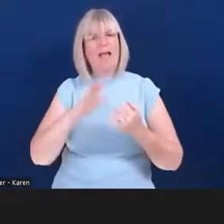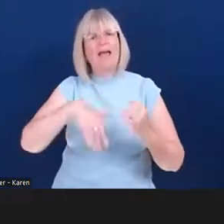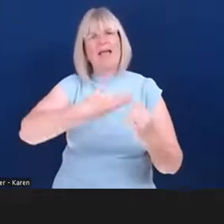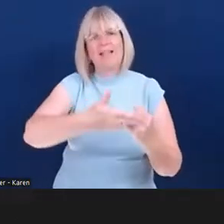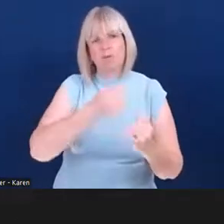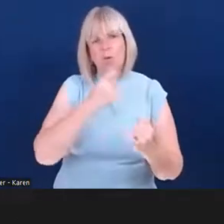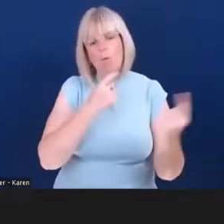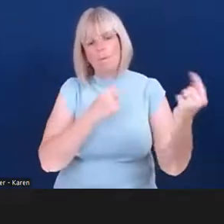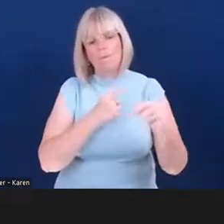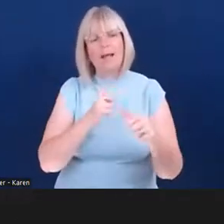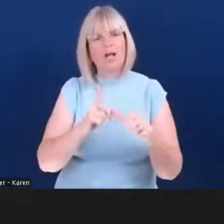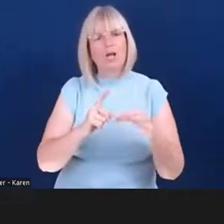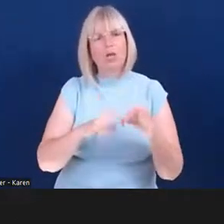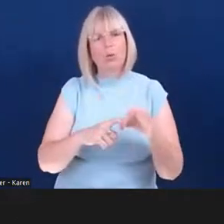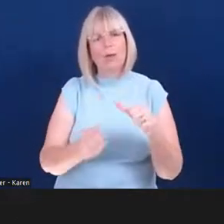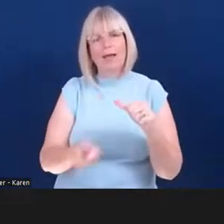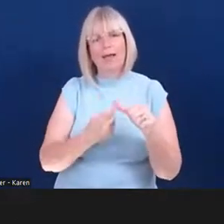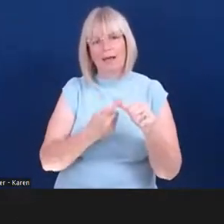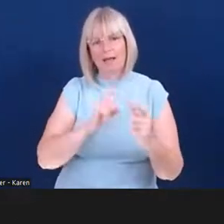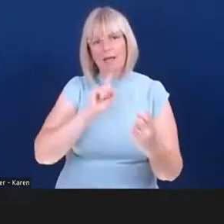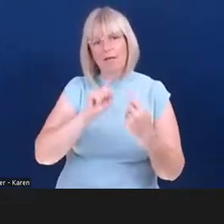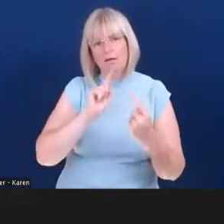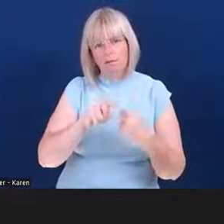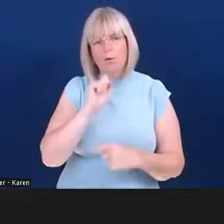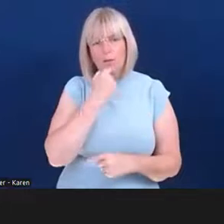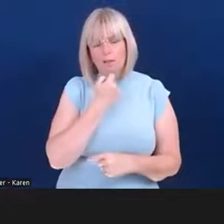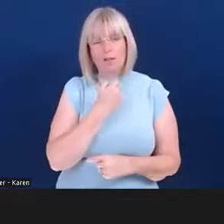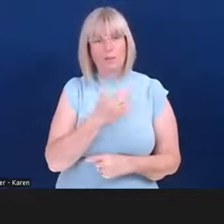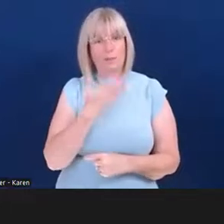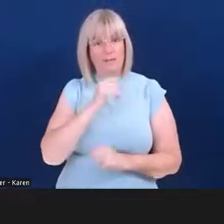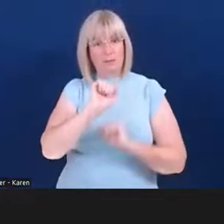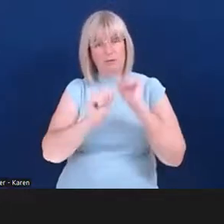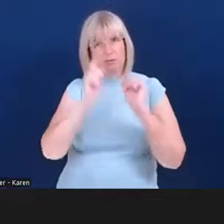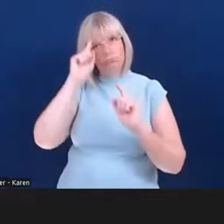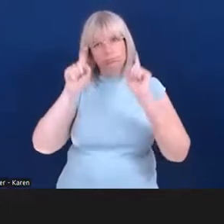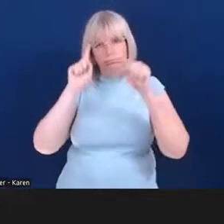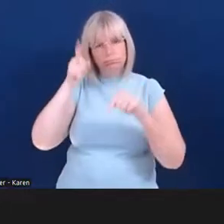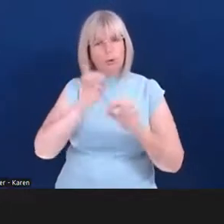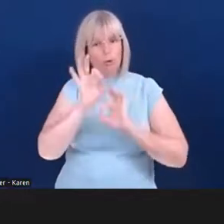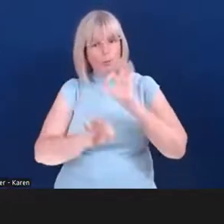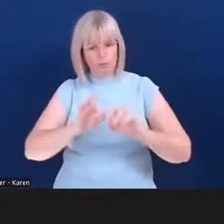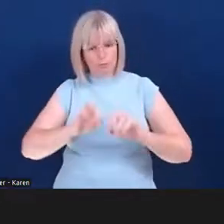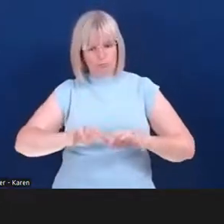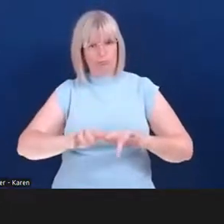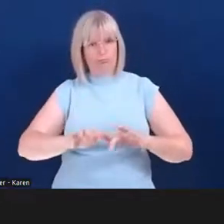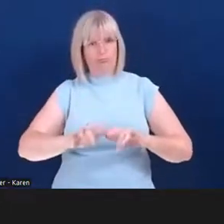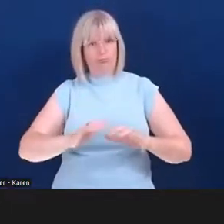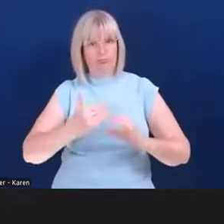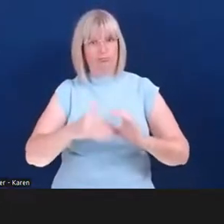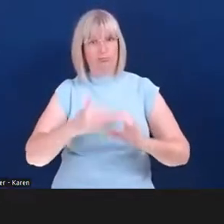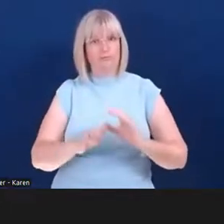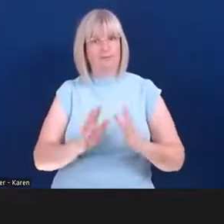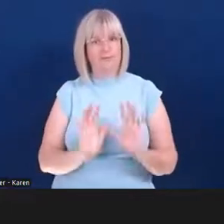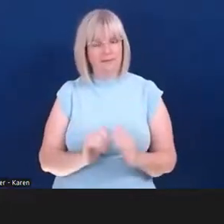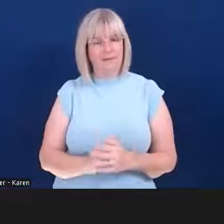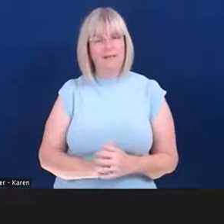Q&A button at the bottom of your screen. Keep those questions flowing in. We'll cover them at the end. And that's it for me for now.